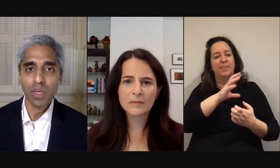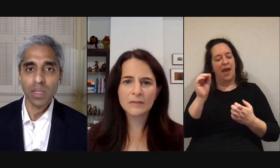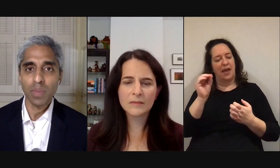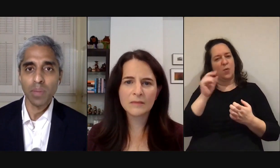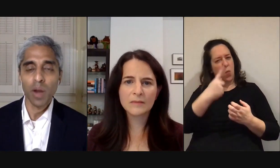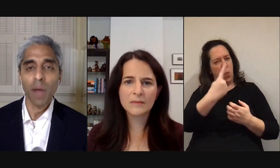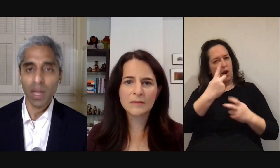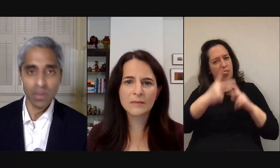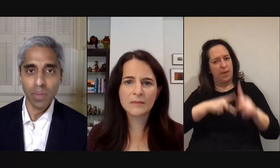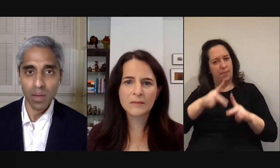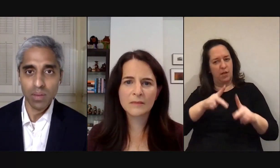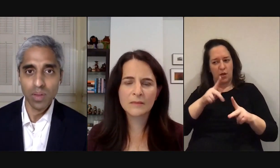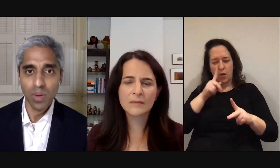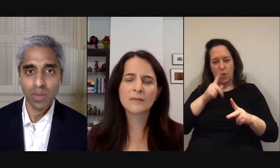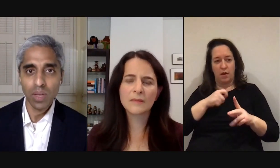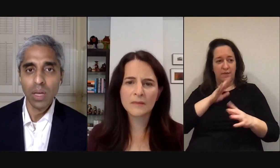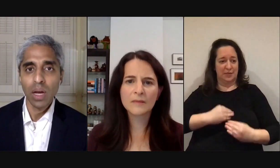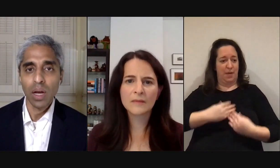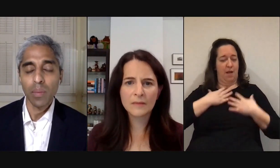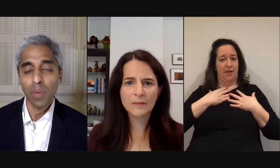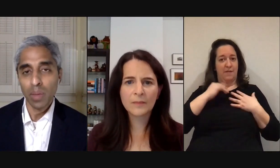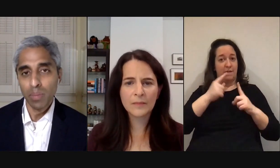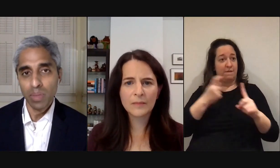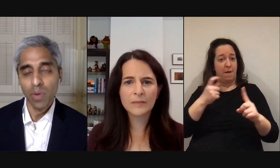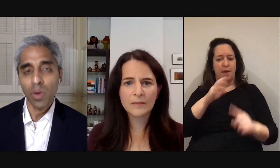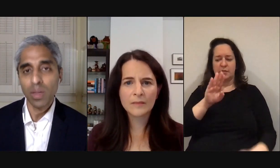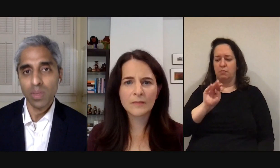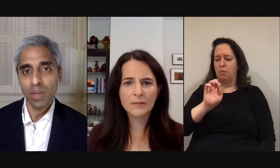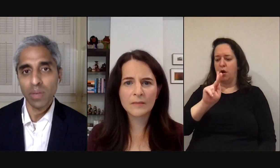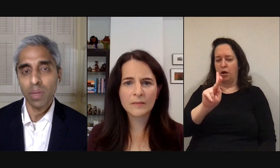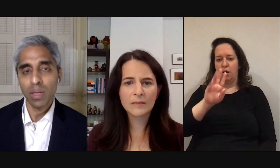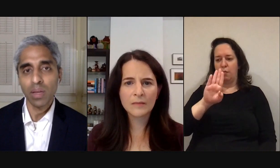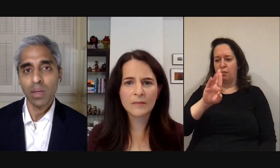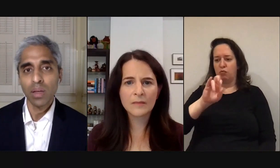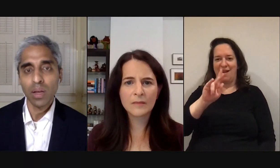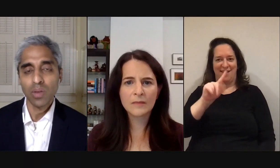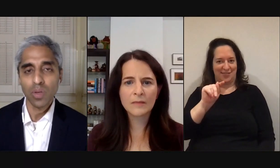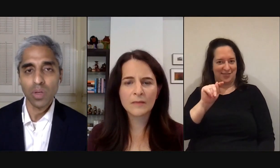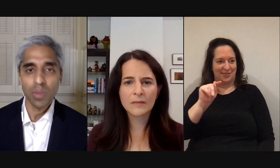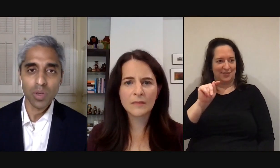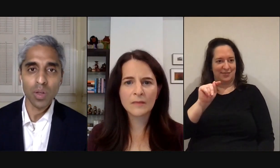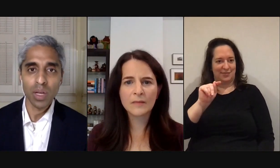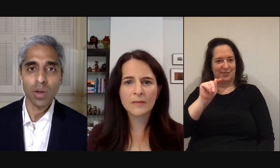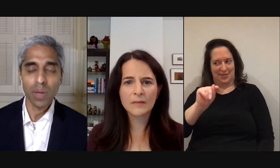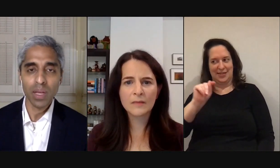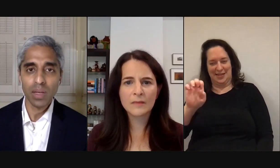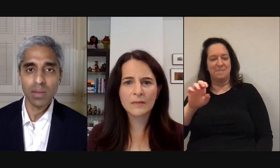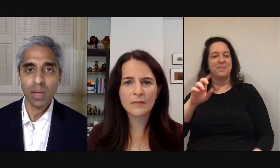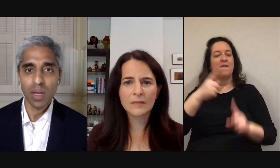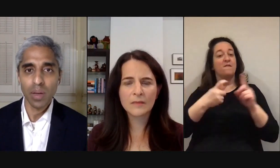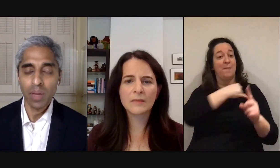me on this subject has been mark bracket from yale who has uh really devoted himself to building a social emotional learning